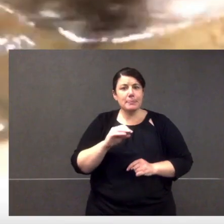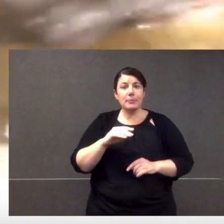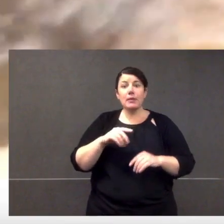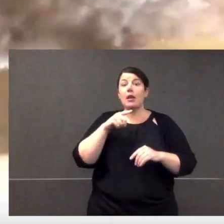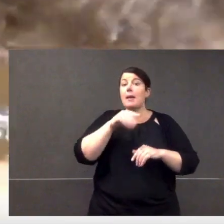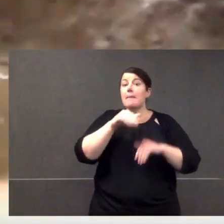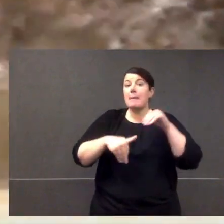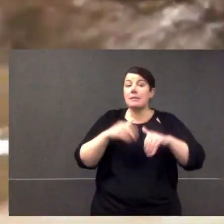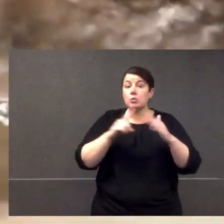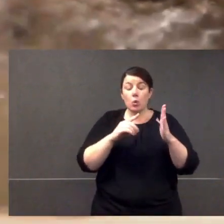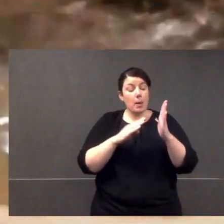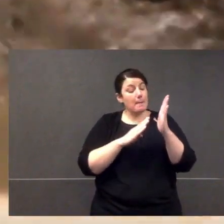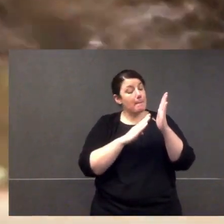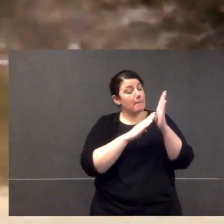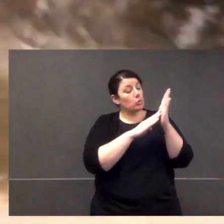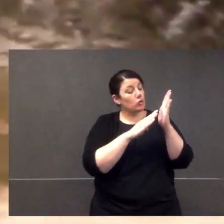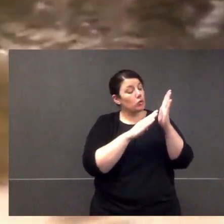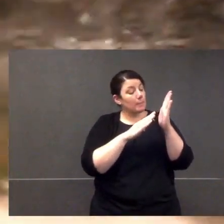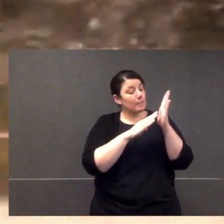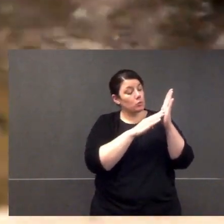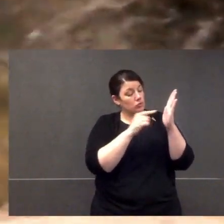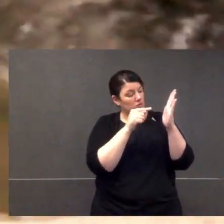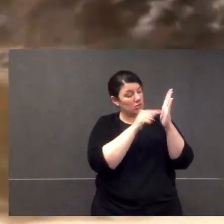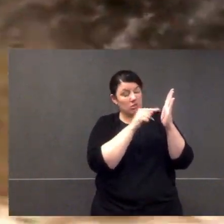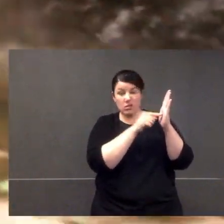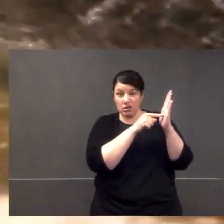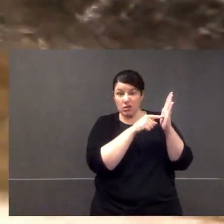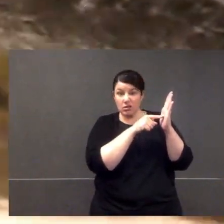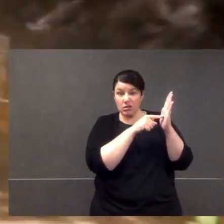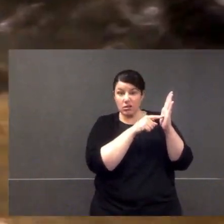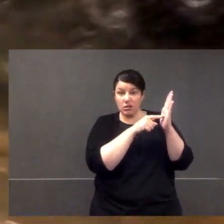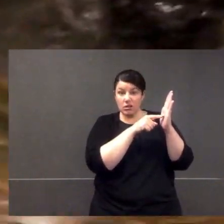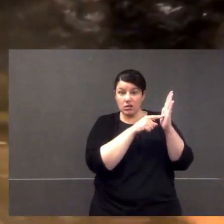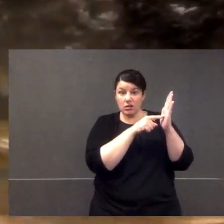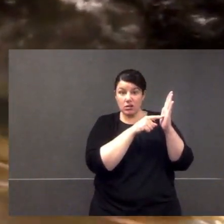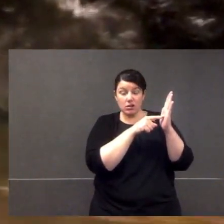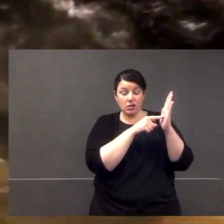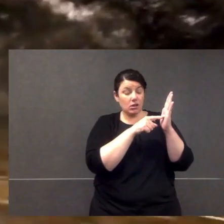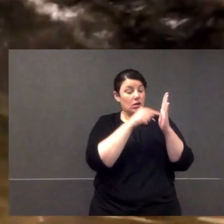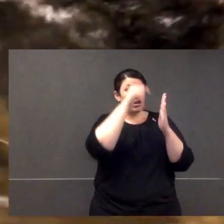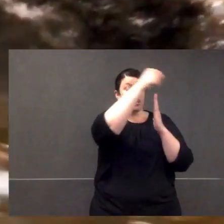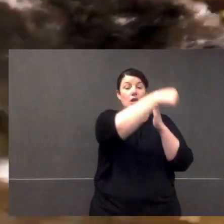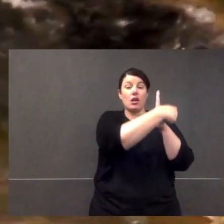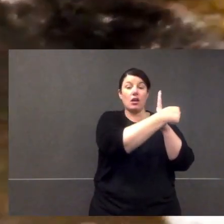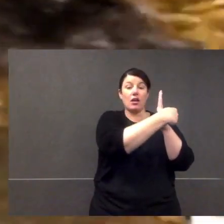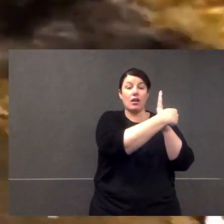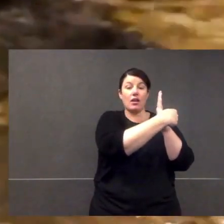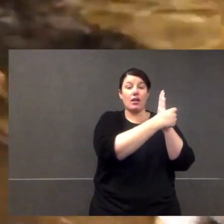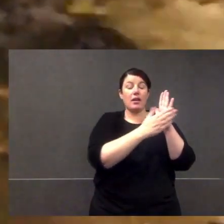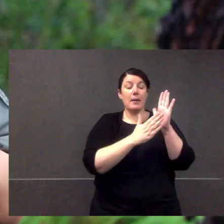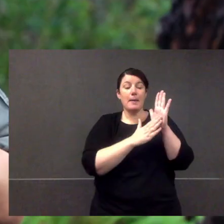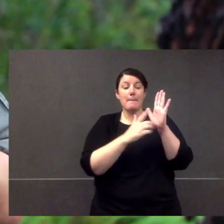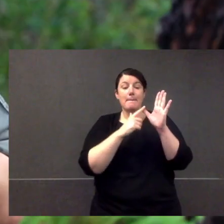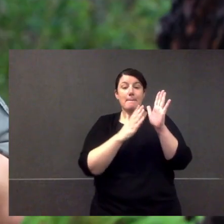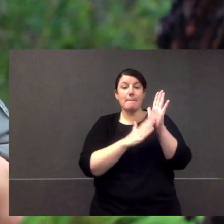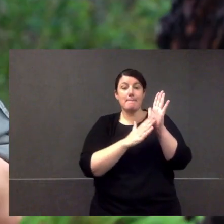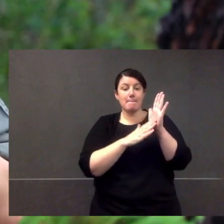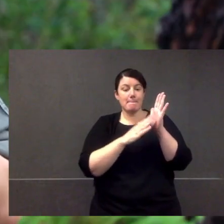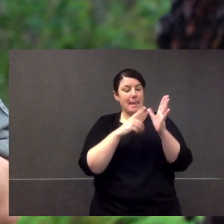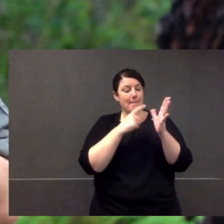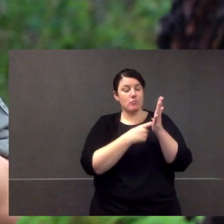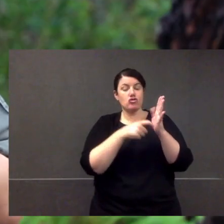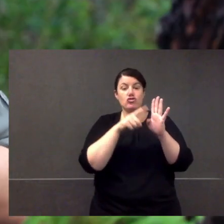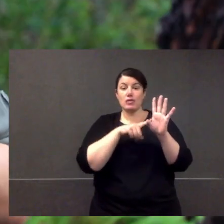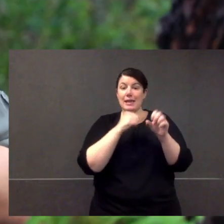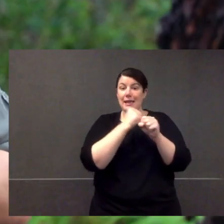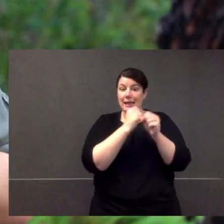cow or a sheep wood from a nipple, what the platypus does is it pushes against a spot on its mum's belly. And behind